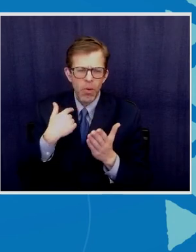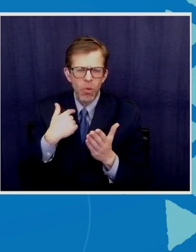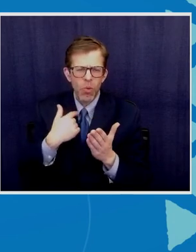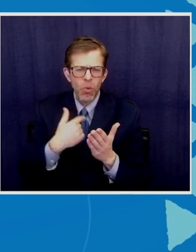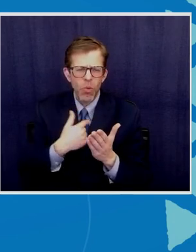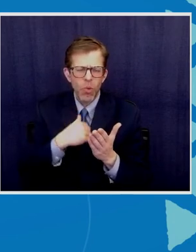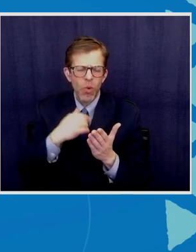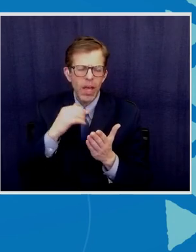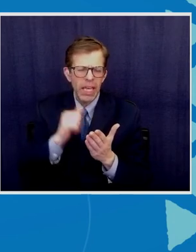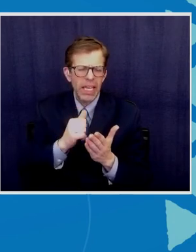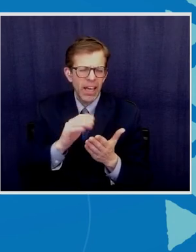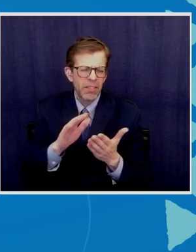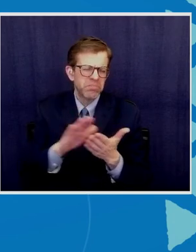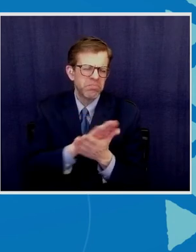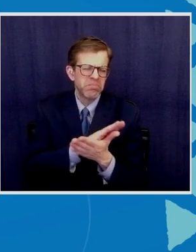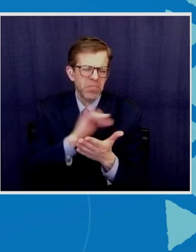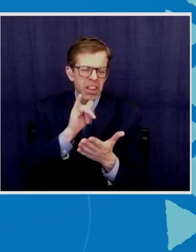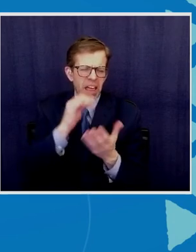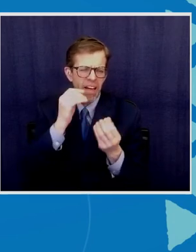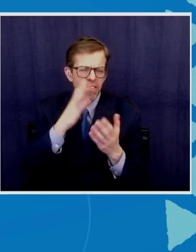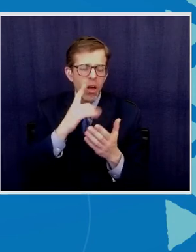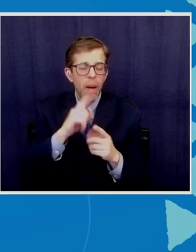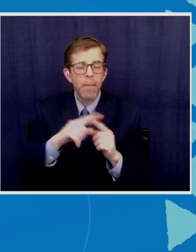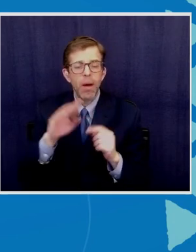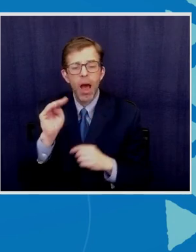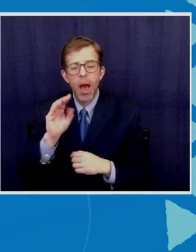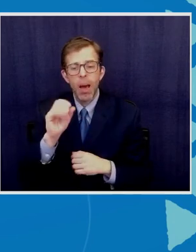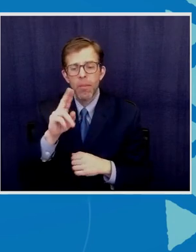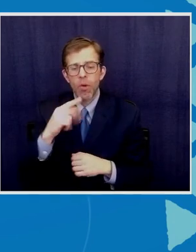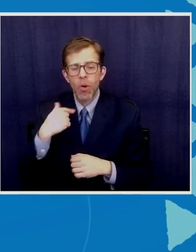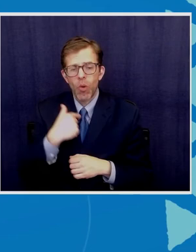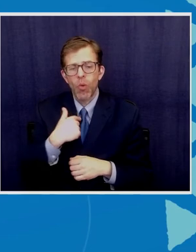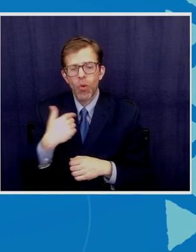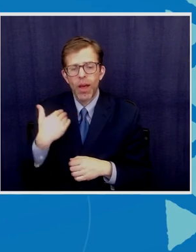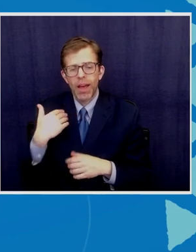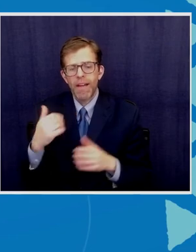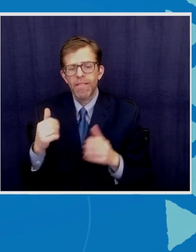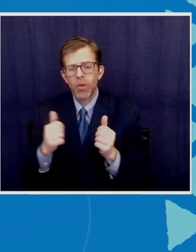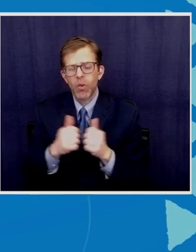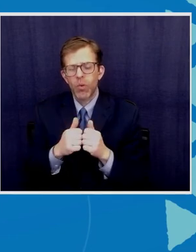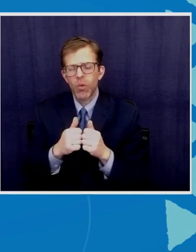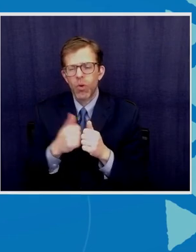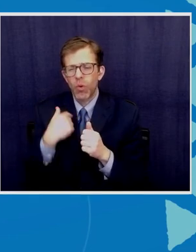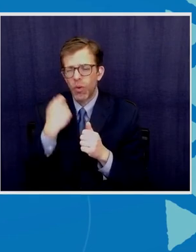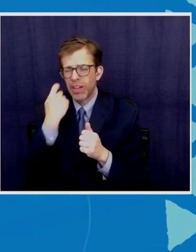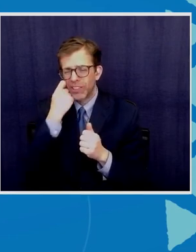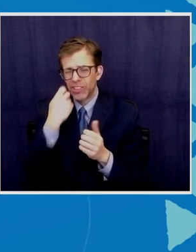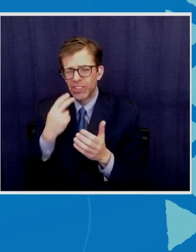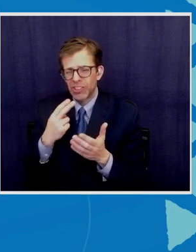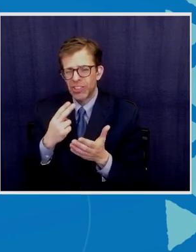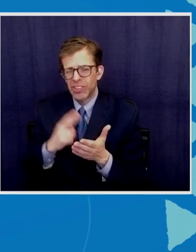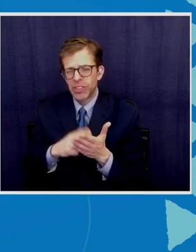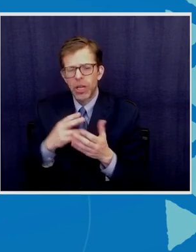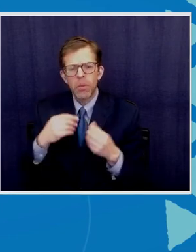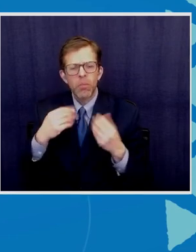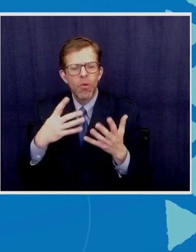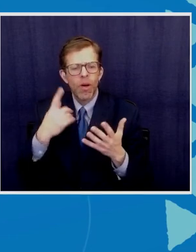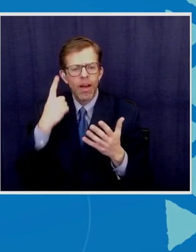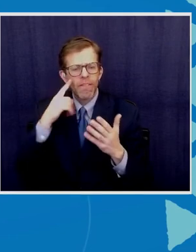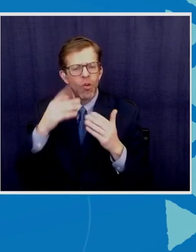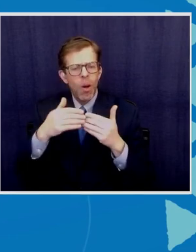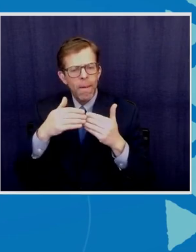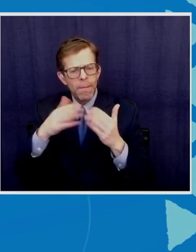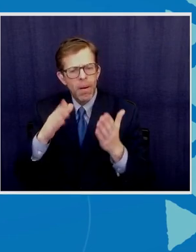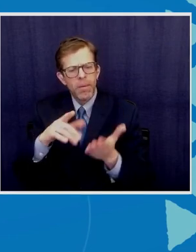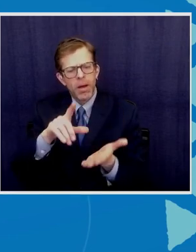but the MOU that we have with the that we have just signed provides for the public publication of